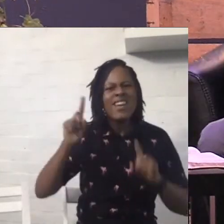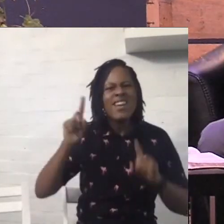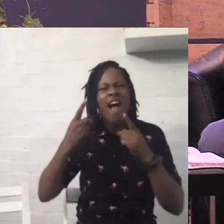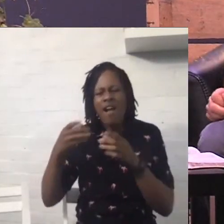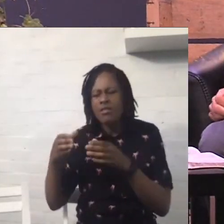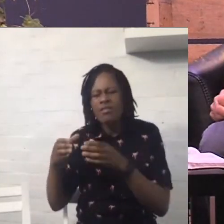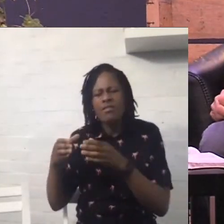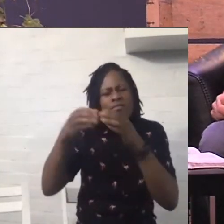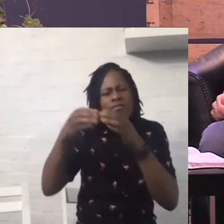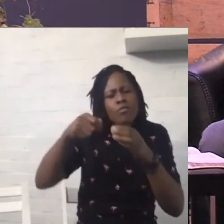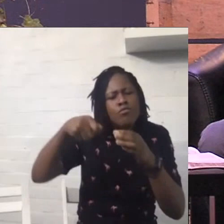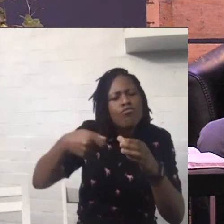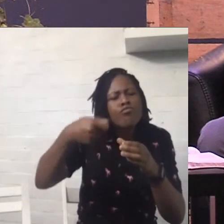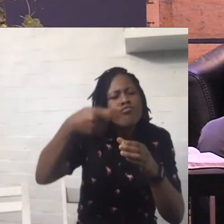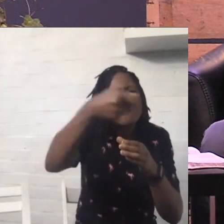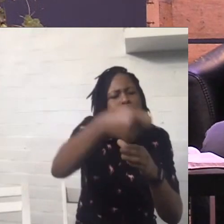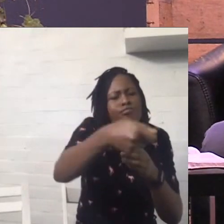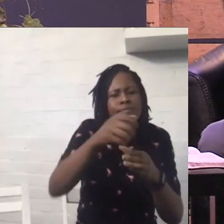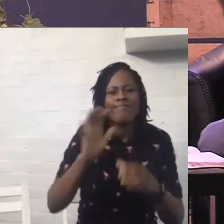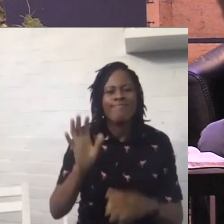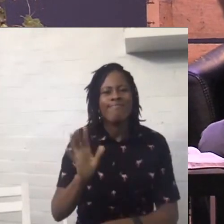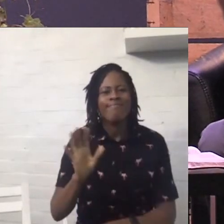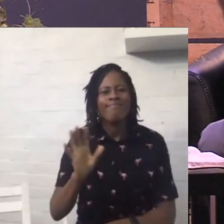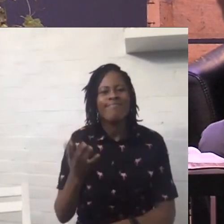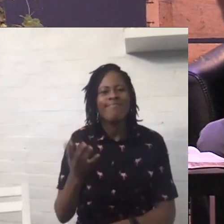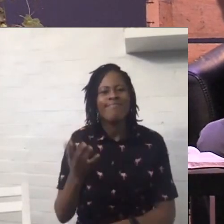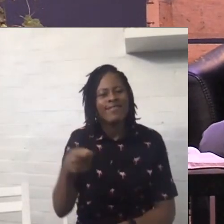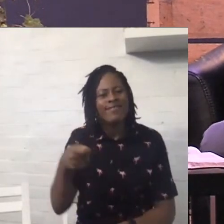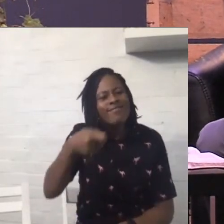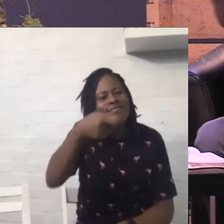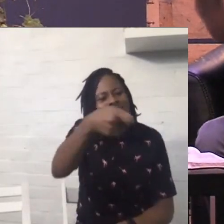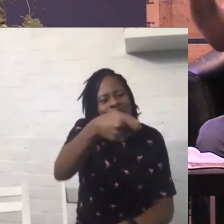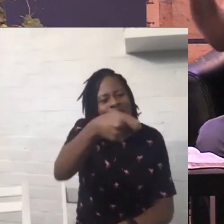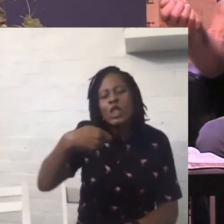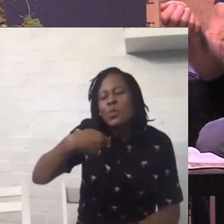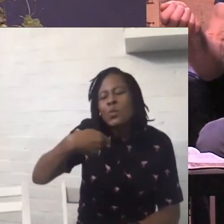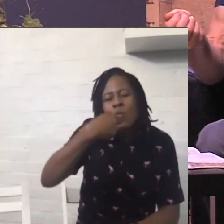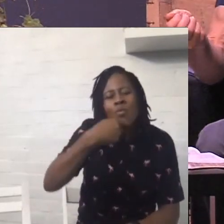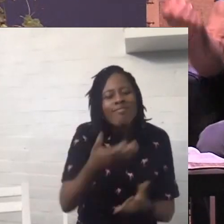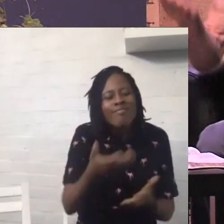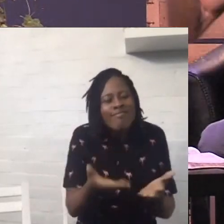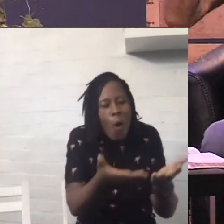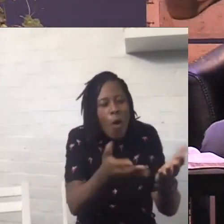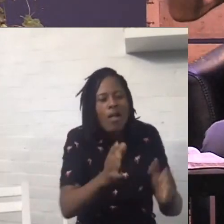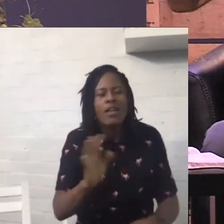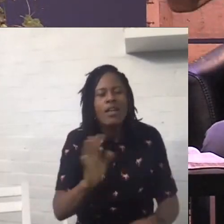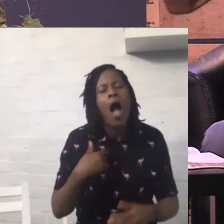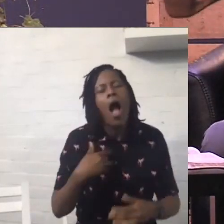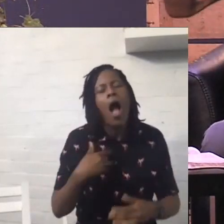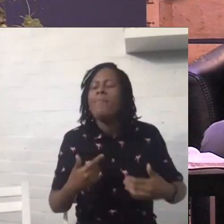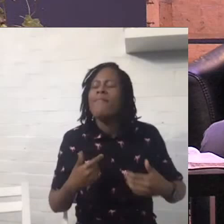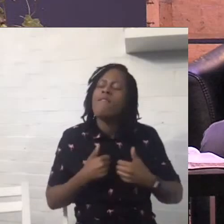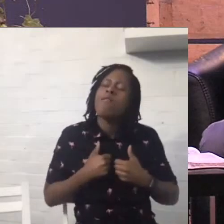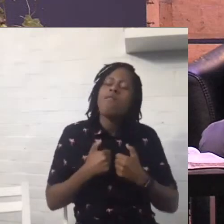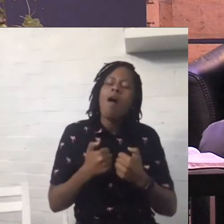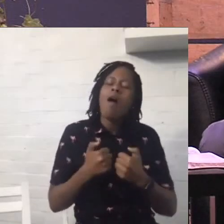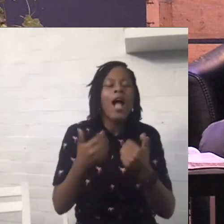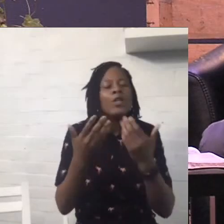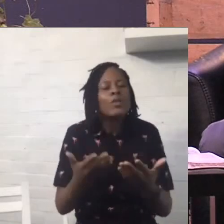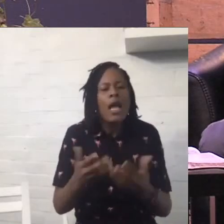of honey and then says oh go on then lick the spoon you know I'm feeling kind today he gives you himself